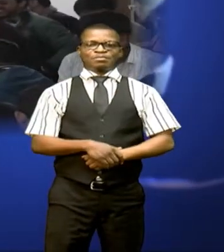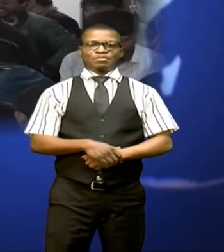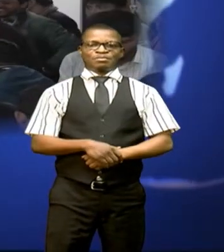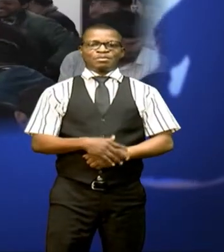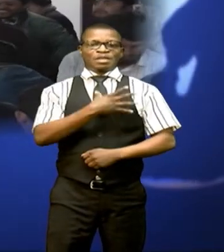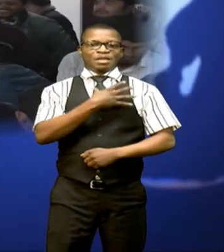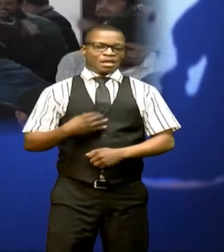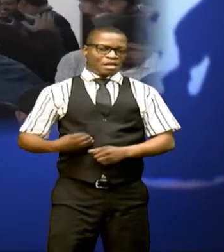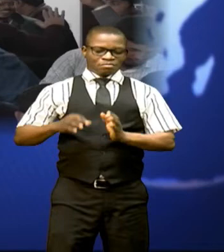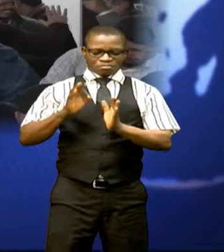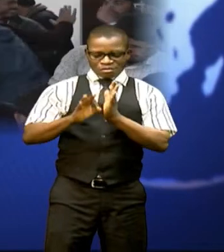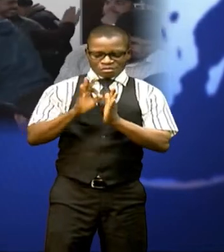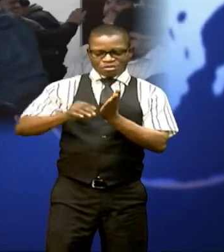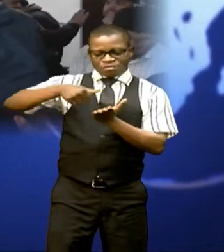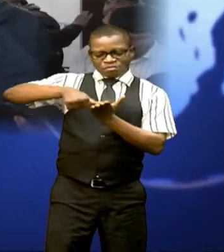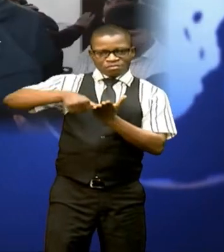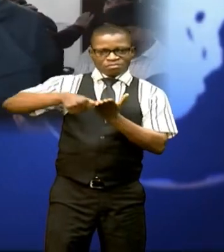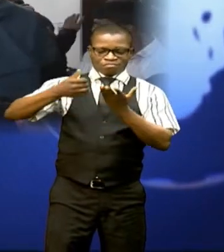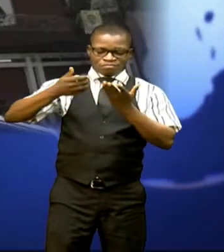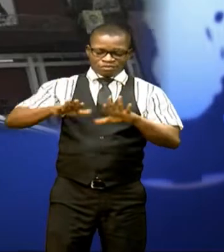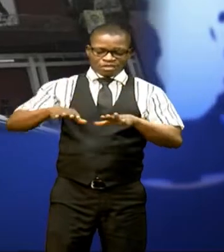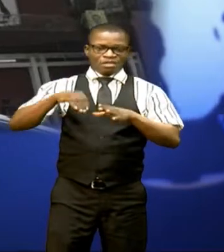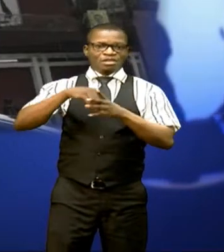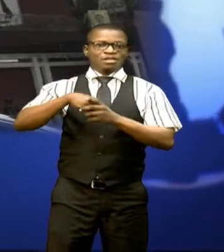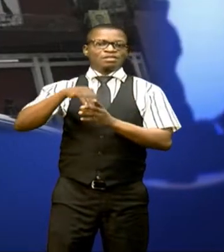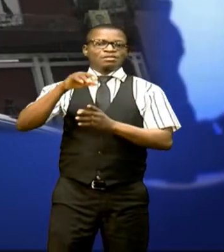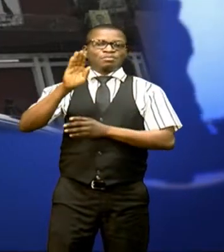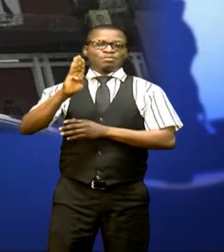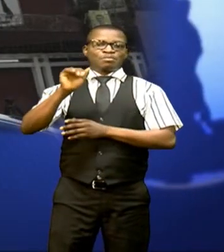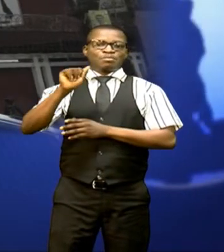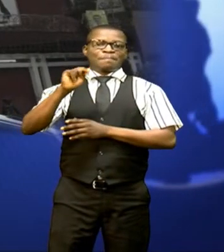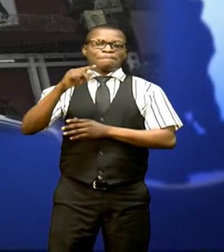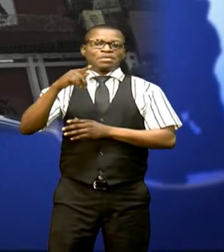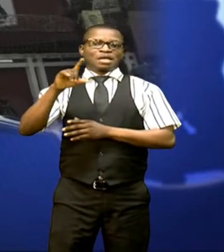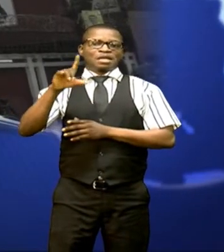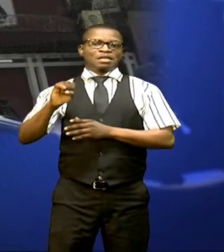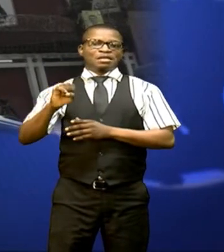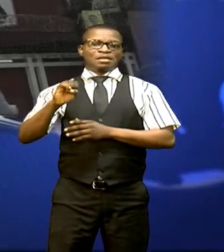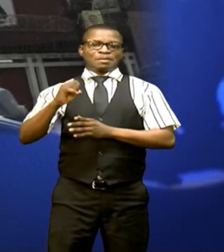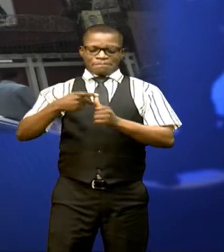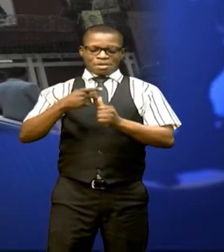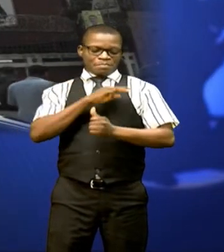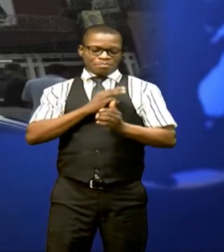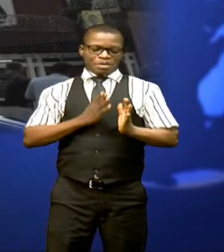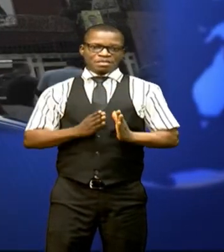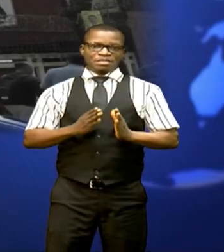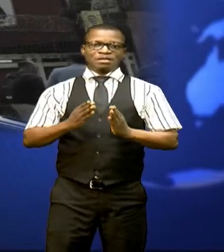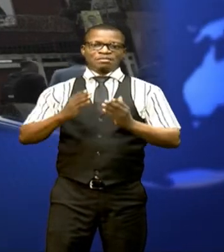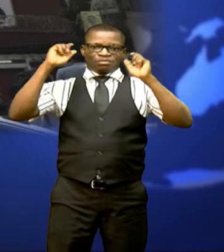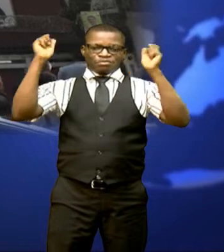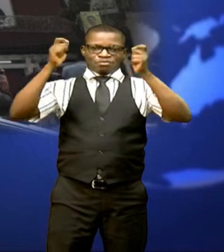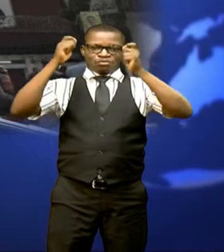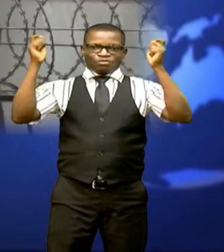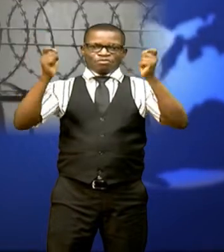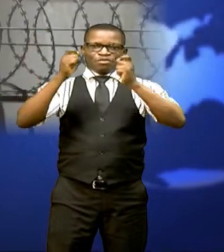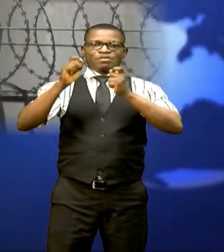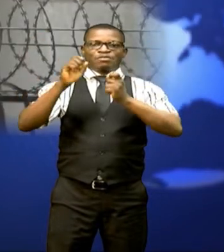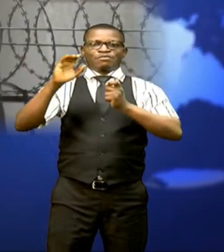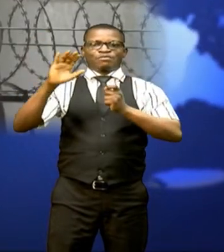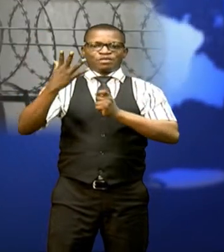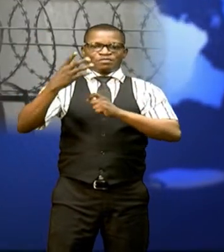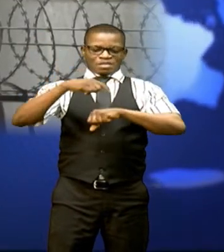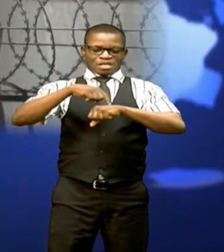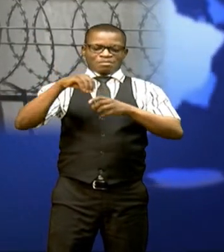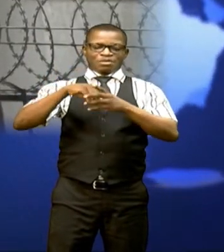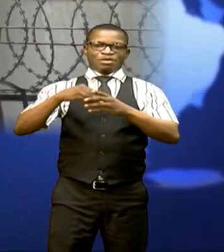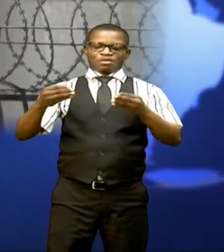and counting of votes concludes in bangladesh elections prime minister sheikh asina wins his third fifth term in